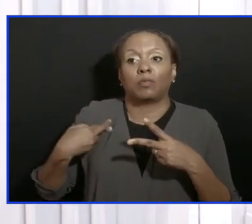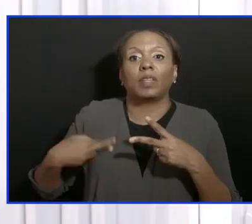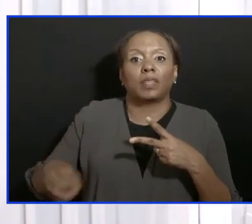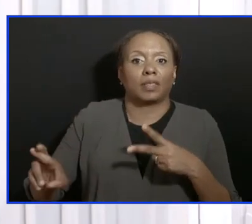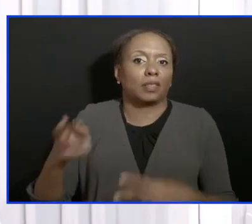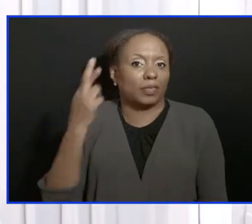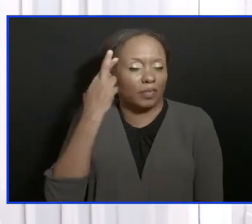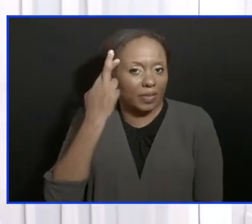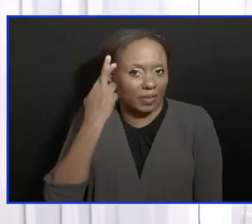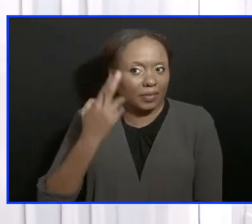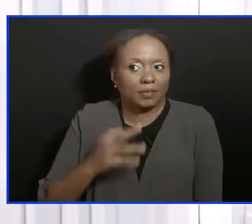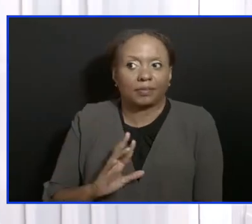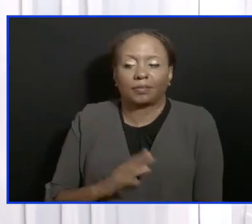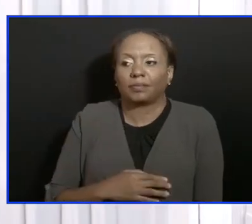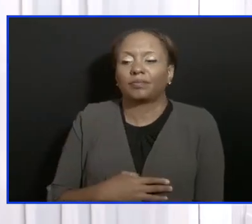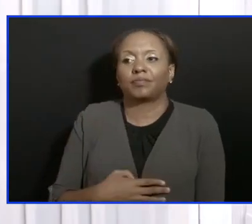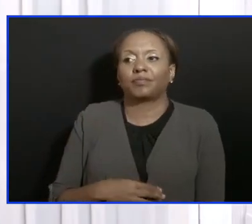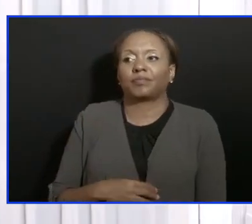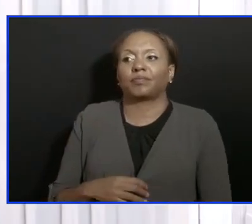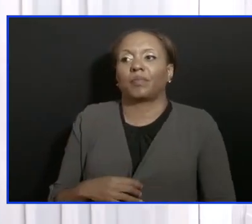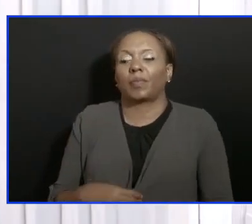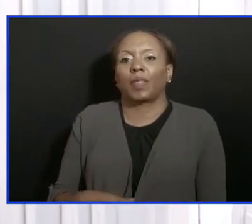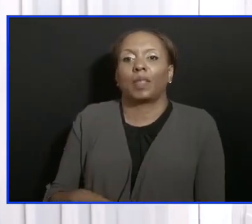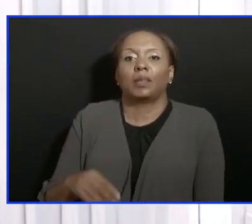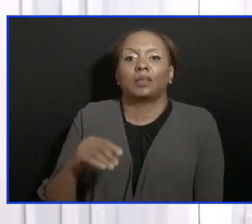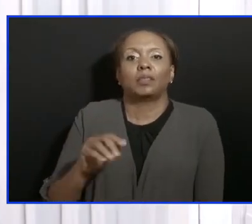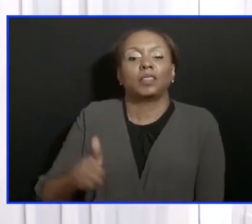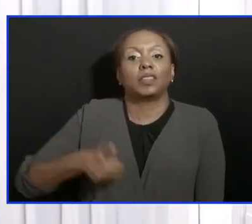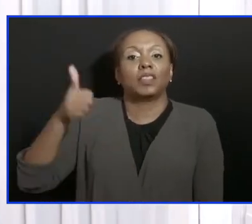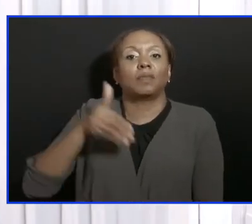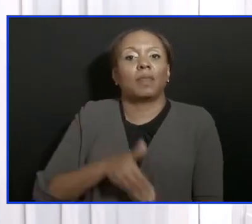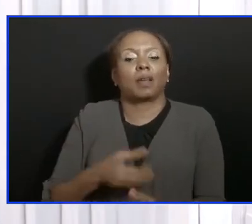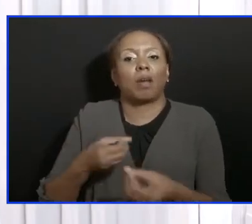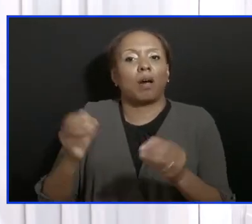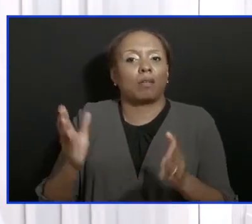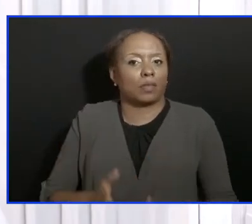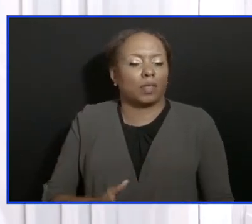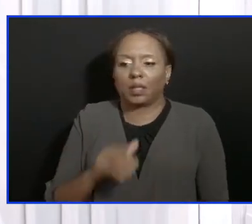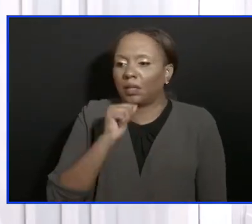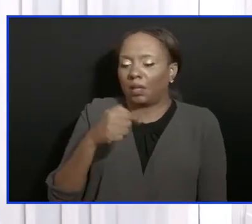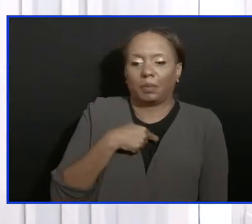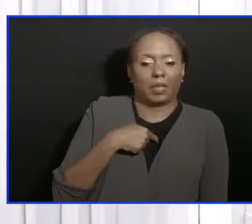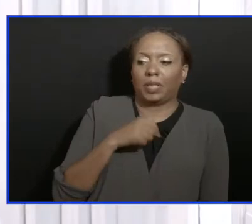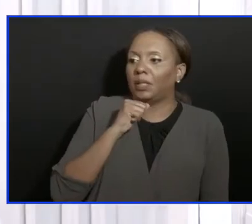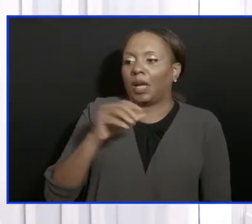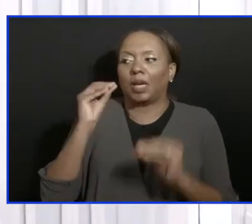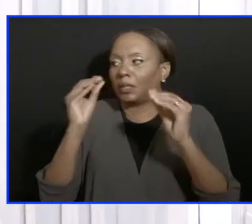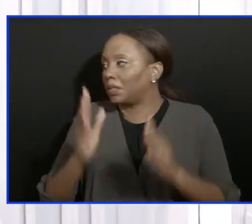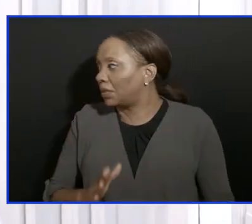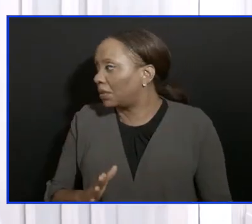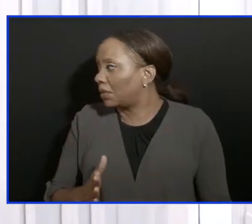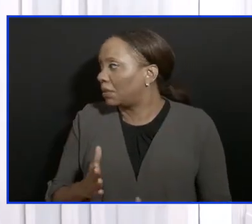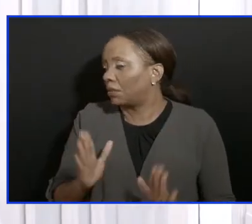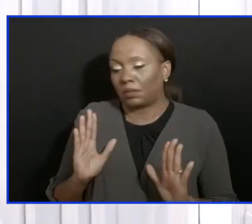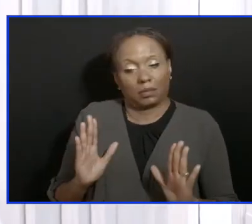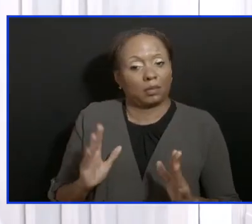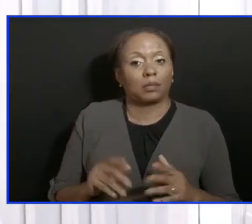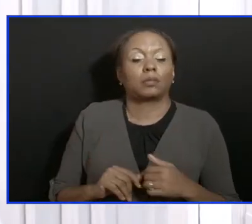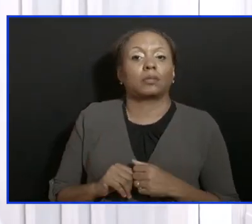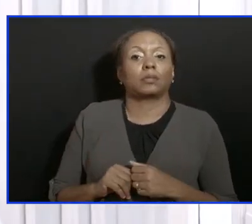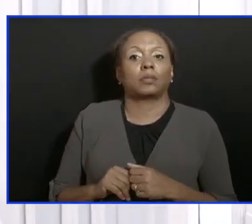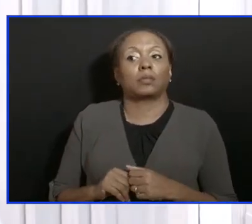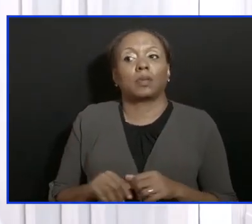reasons. And it is the chief medical officer that does that. Not a politician, not a teacher, not a principal. Secondly,